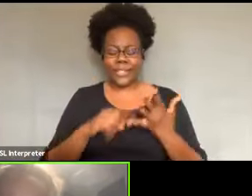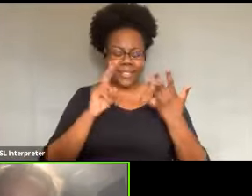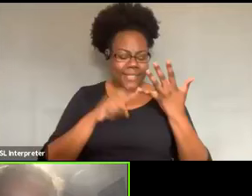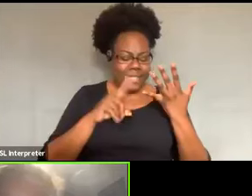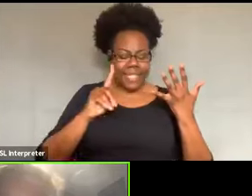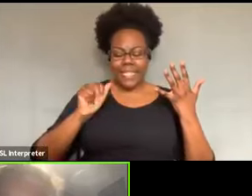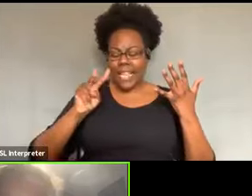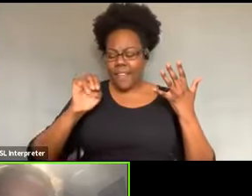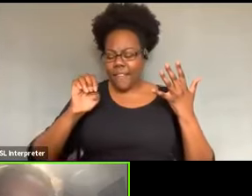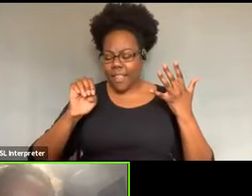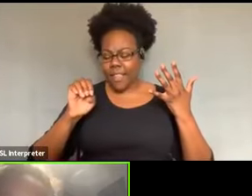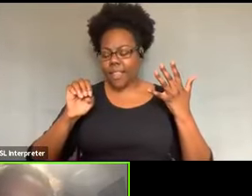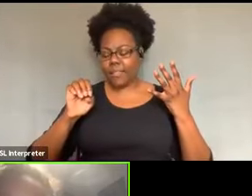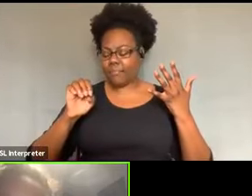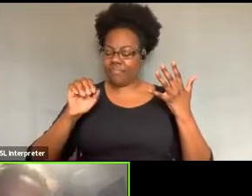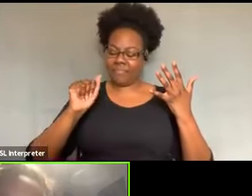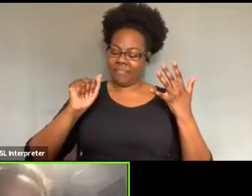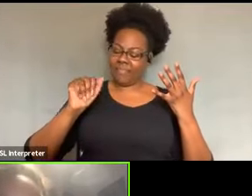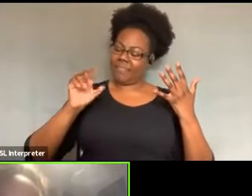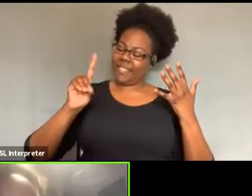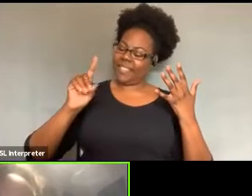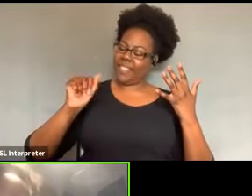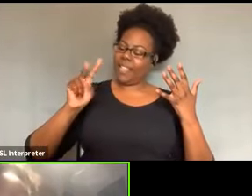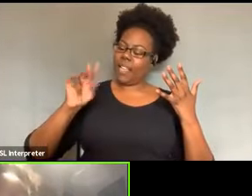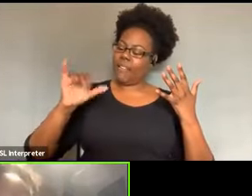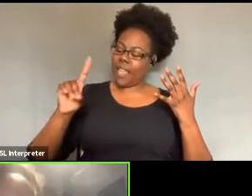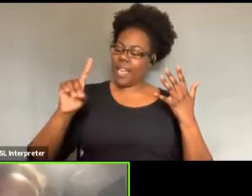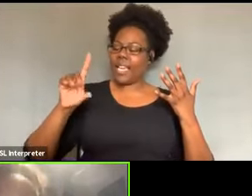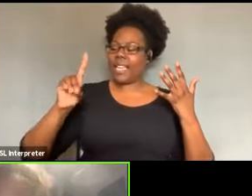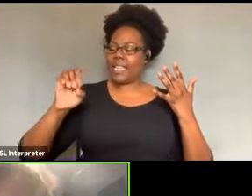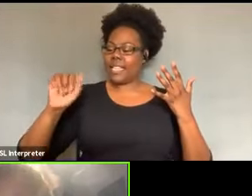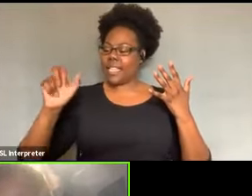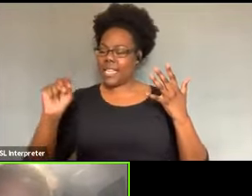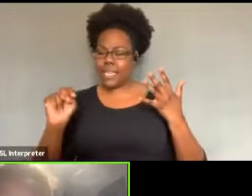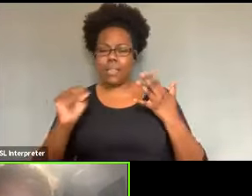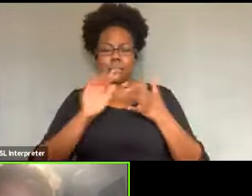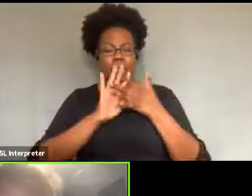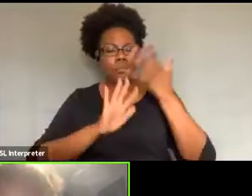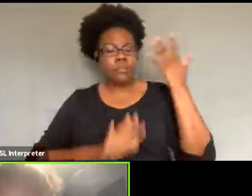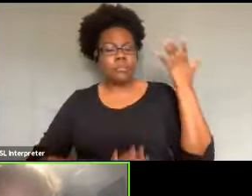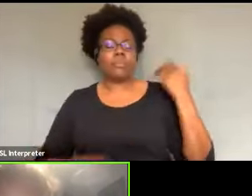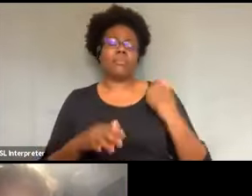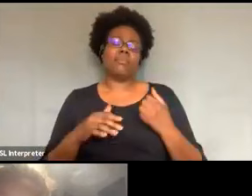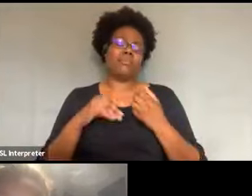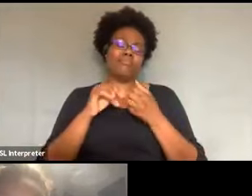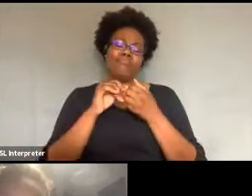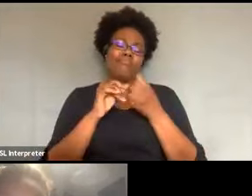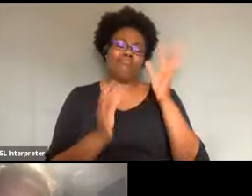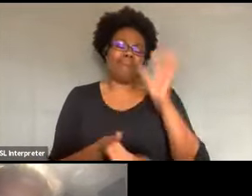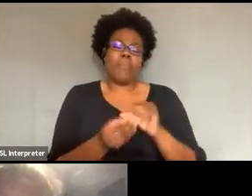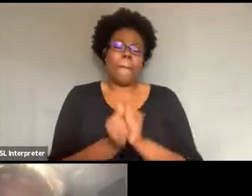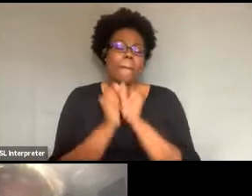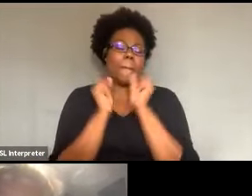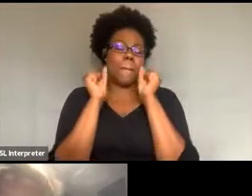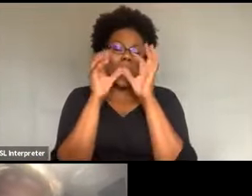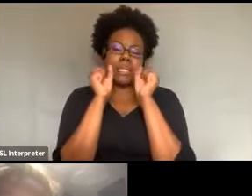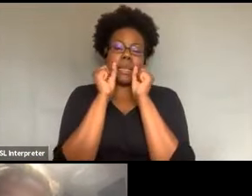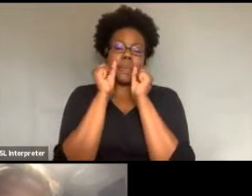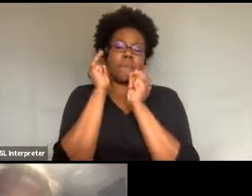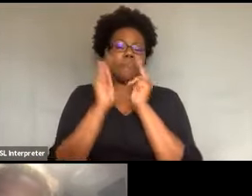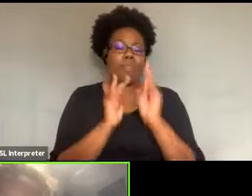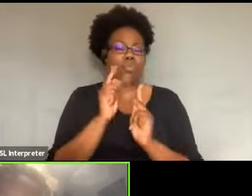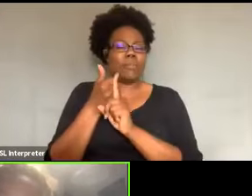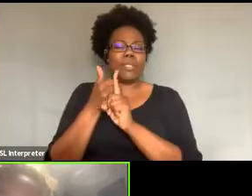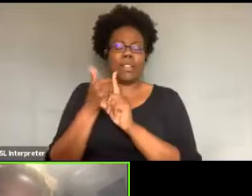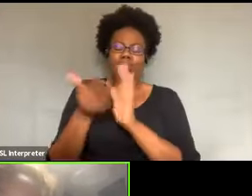amazing group of people that could sing in this talent. Of course, Bernice Starks. Right. Right. Got to mention